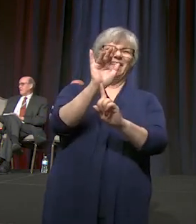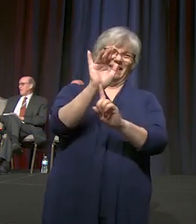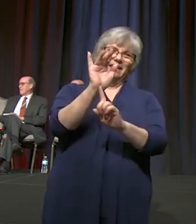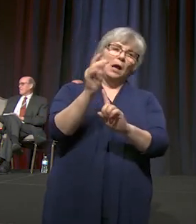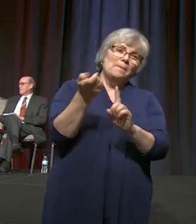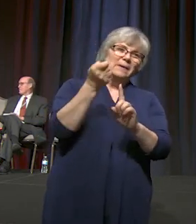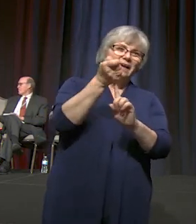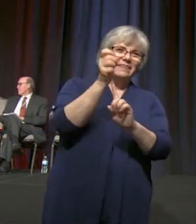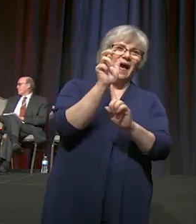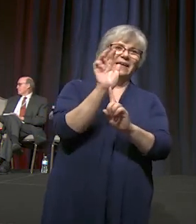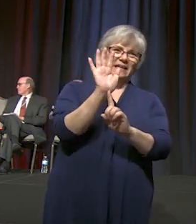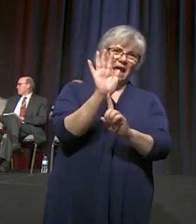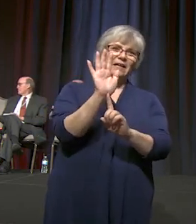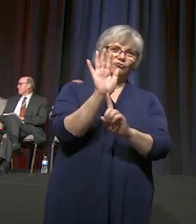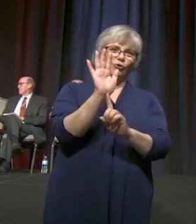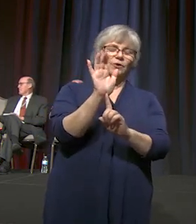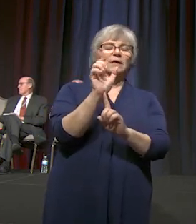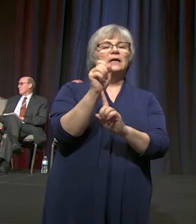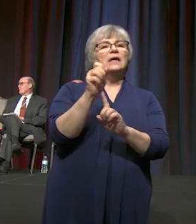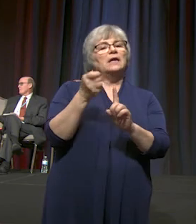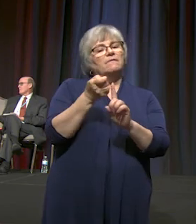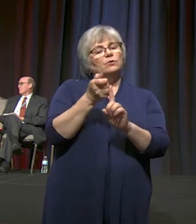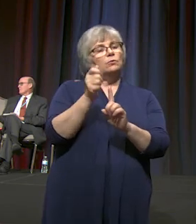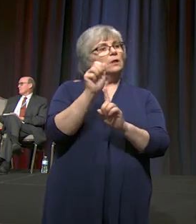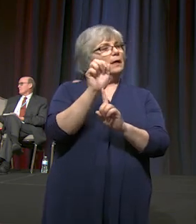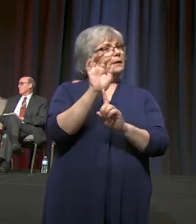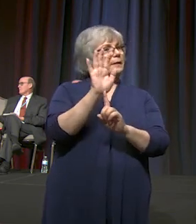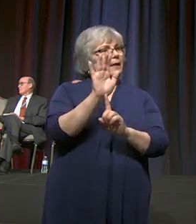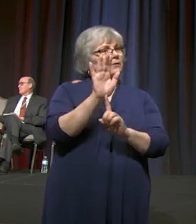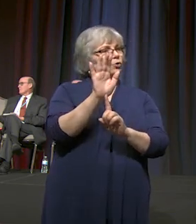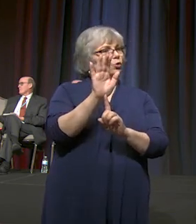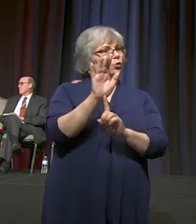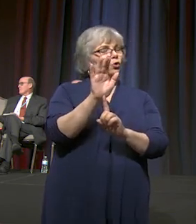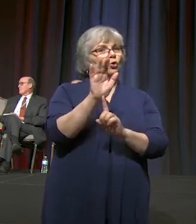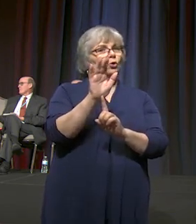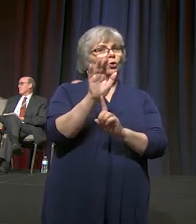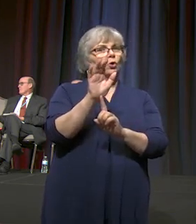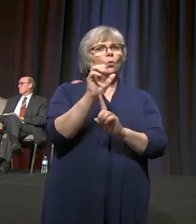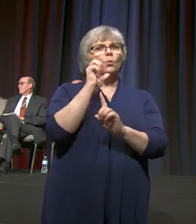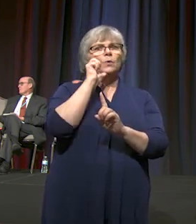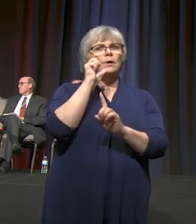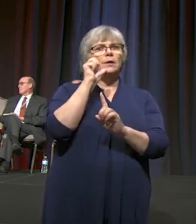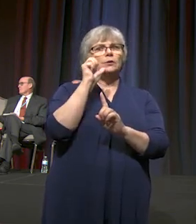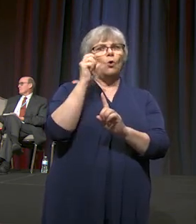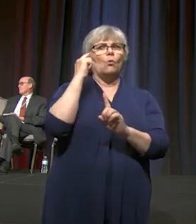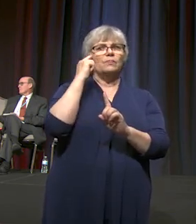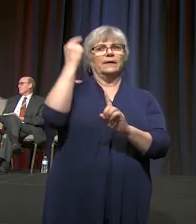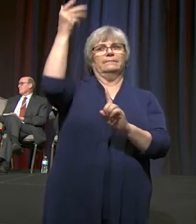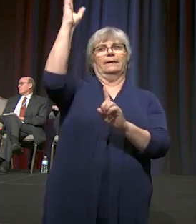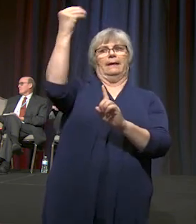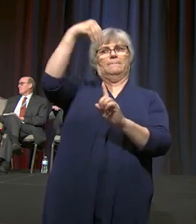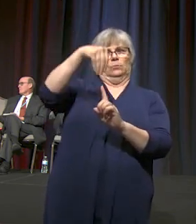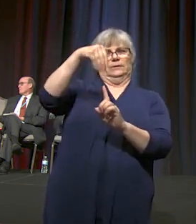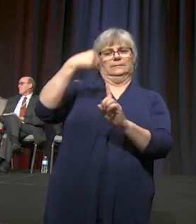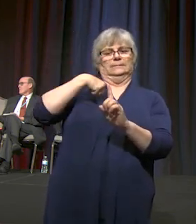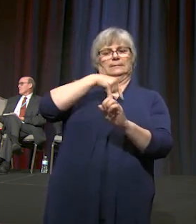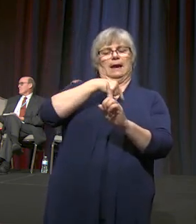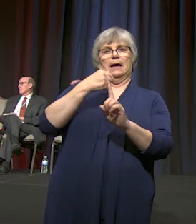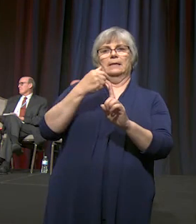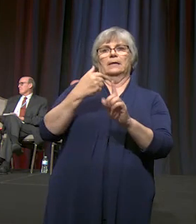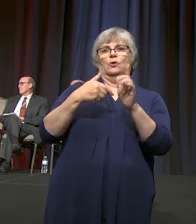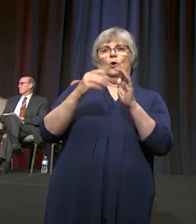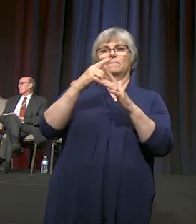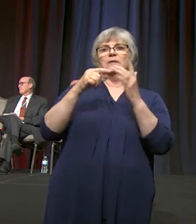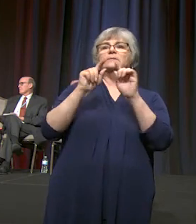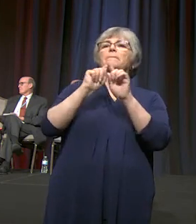When we light a candle, we do not presume that the candle brings God into our midst. We